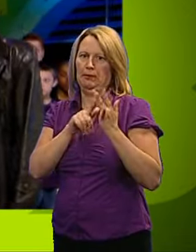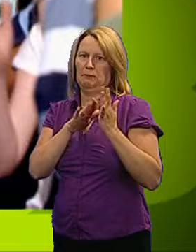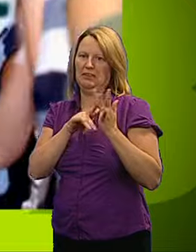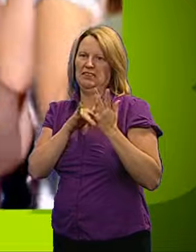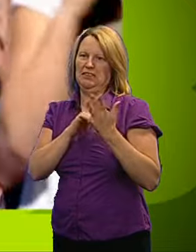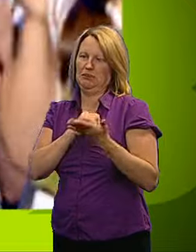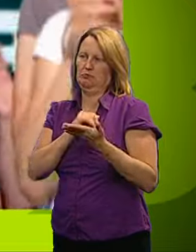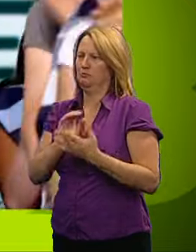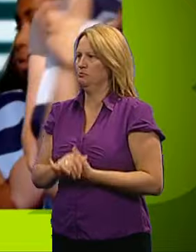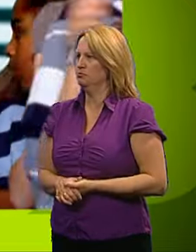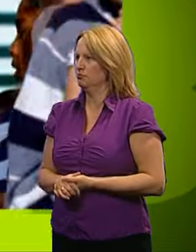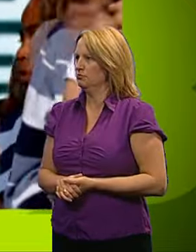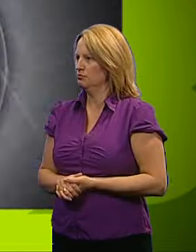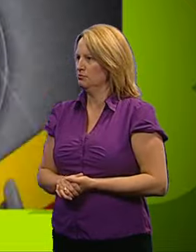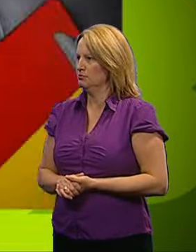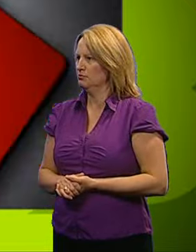-Miz!